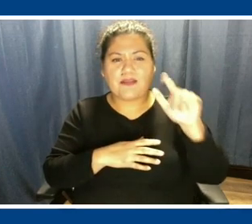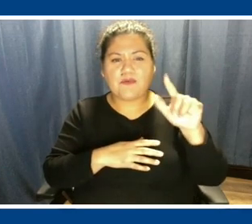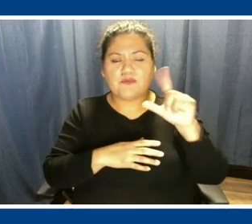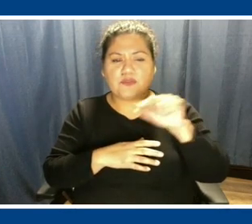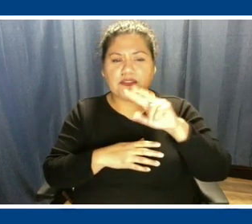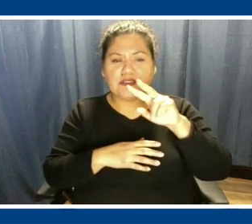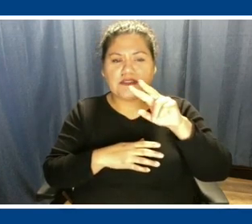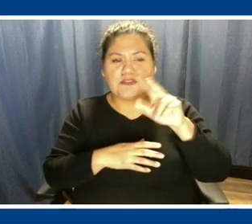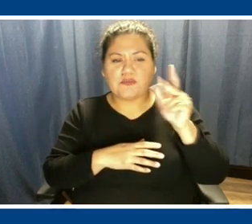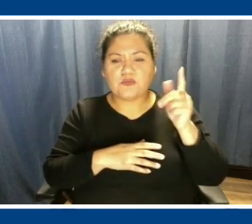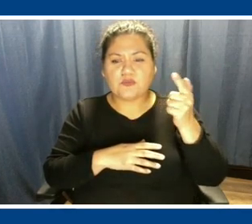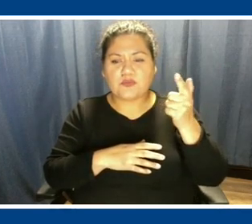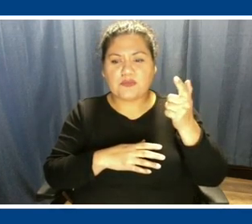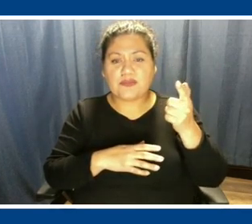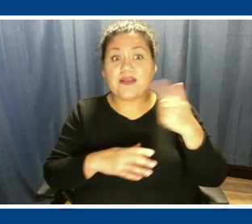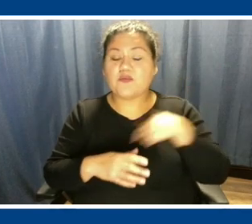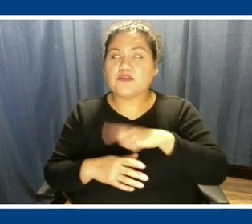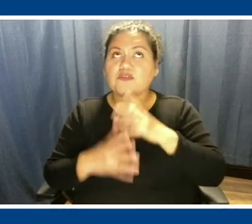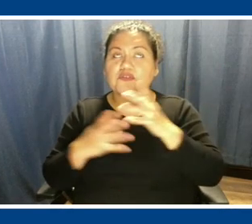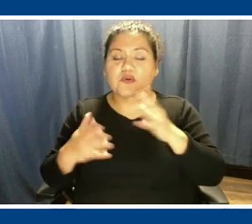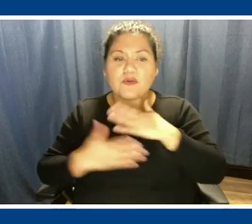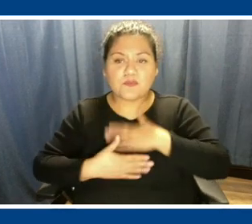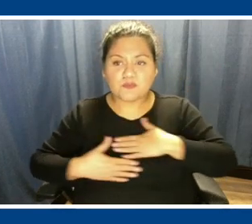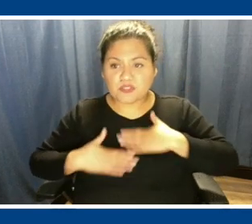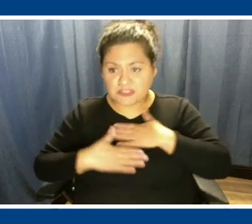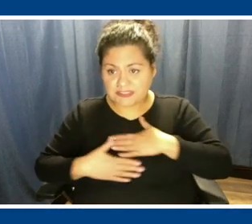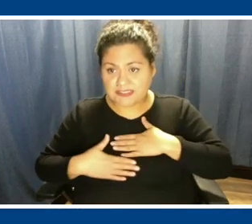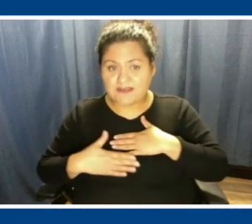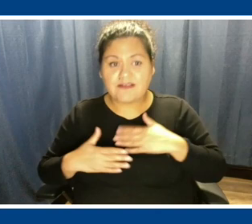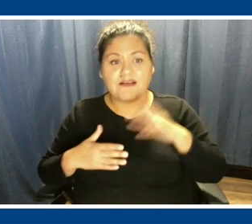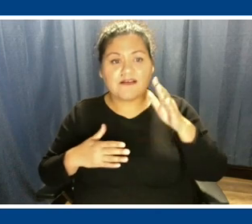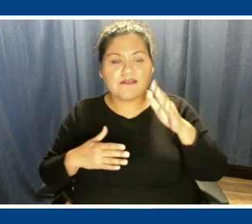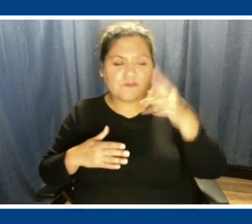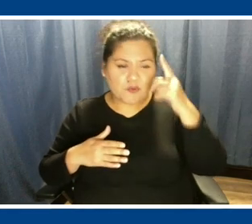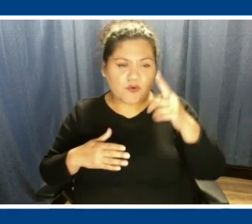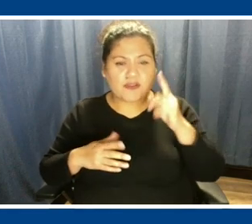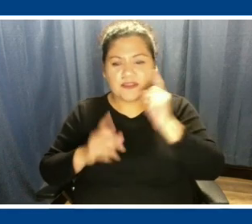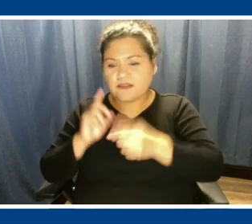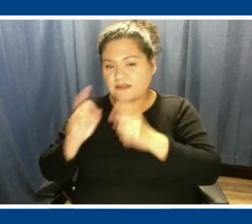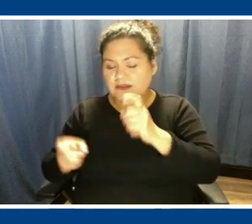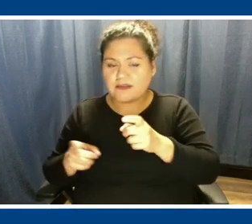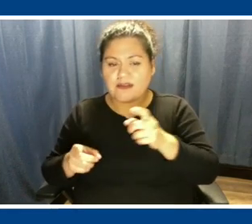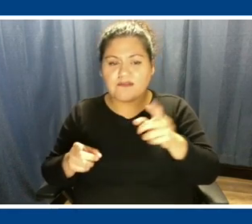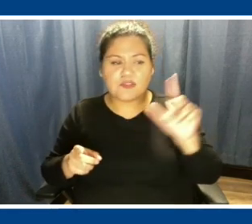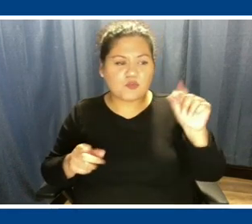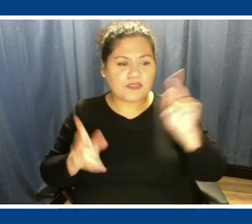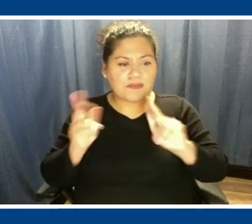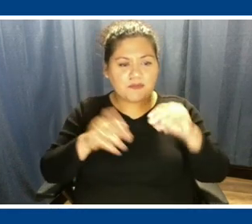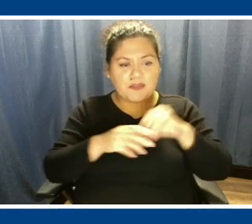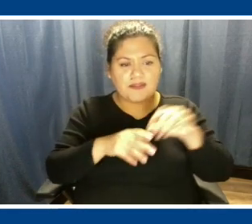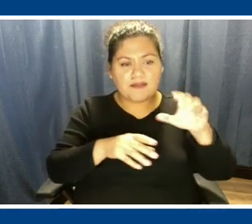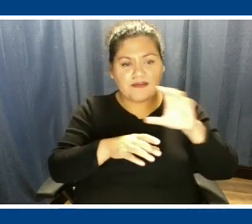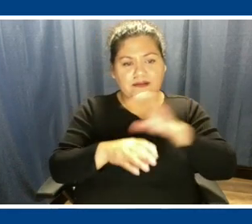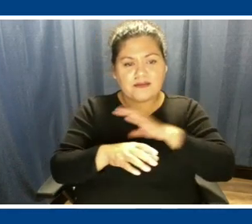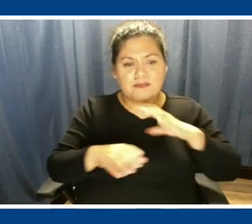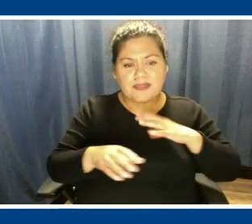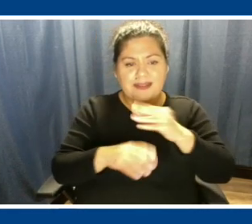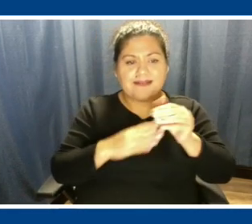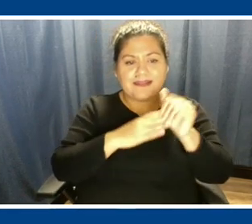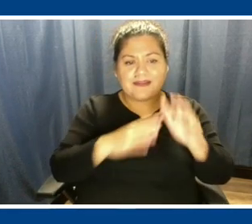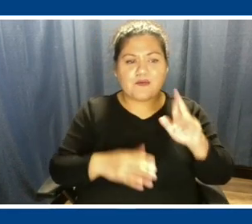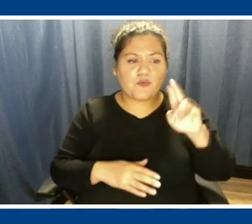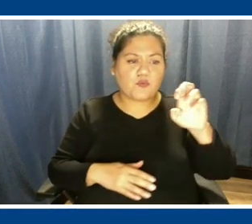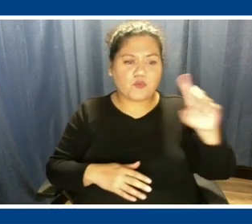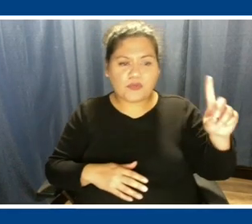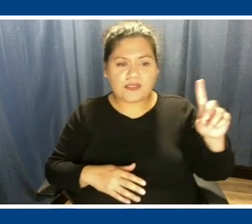I am, we are, for the contributions that the 20 people on the committee and the leader, Reed Williams, have made